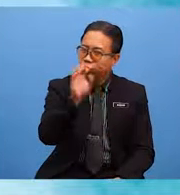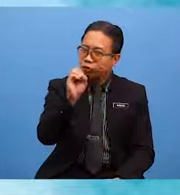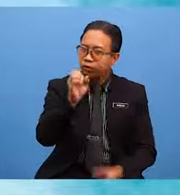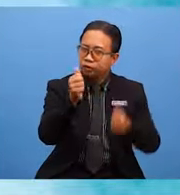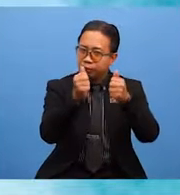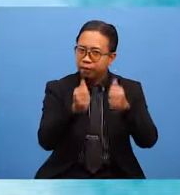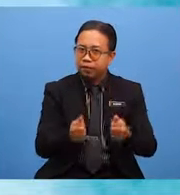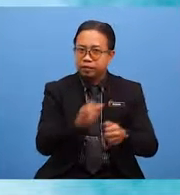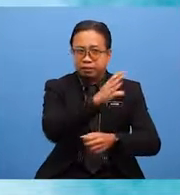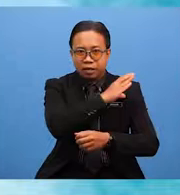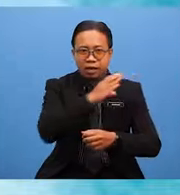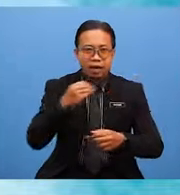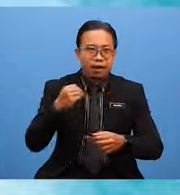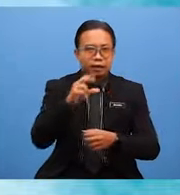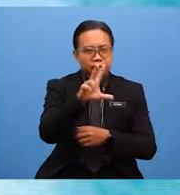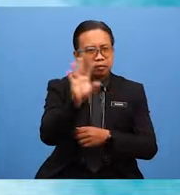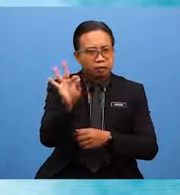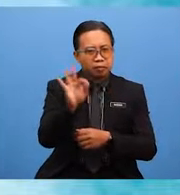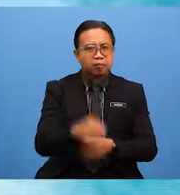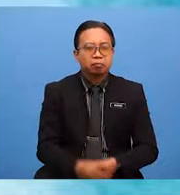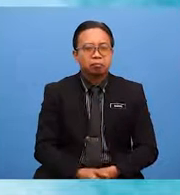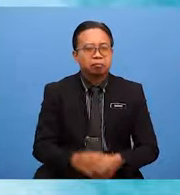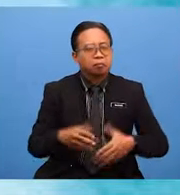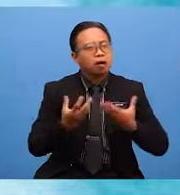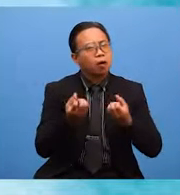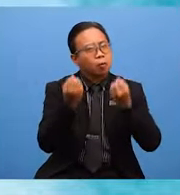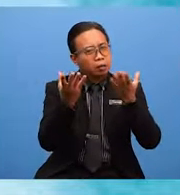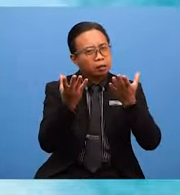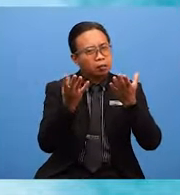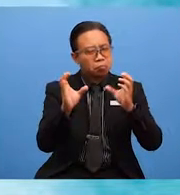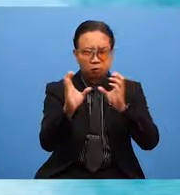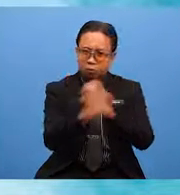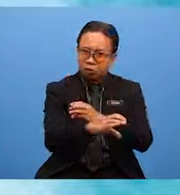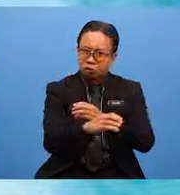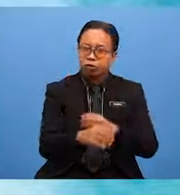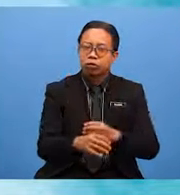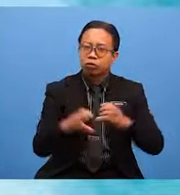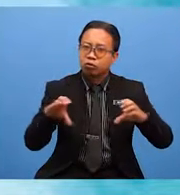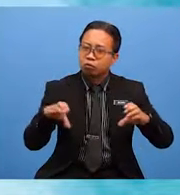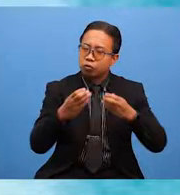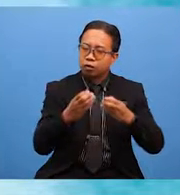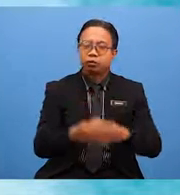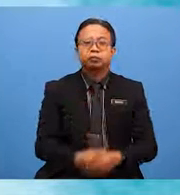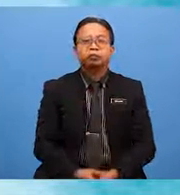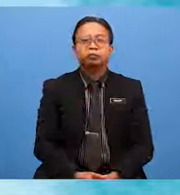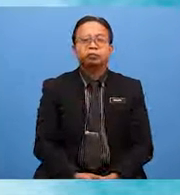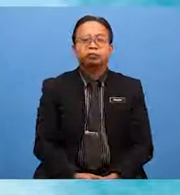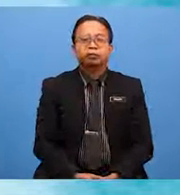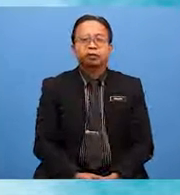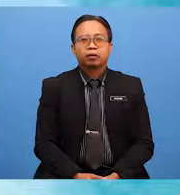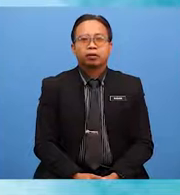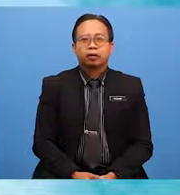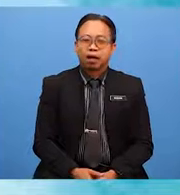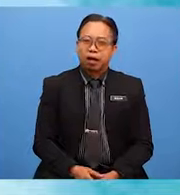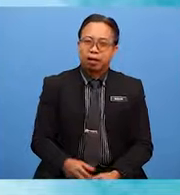and 30 non-members? How many competitions were organized? The competition was